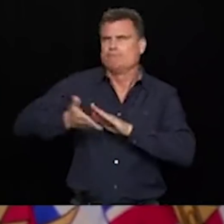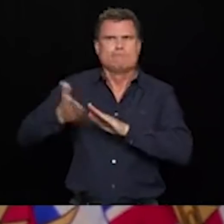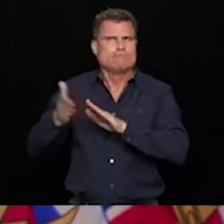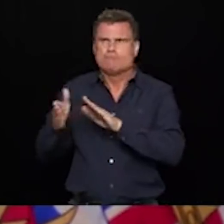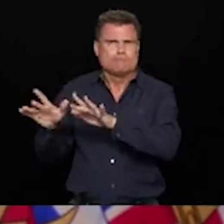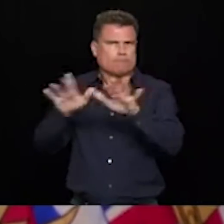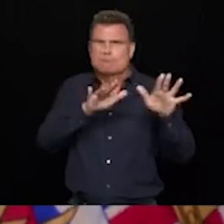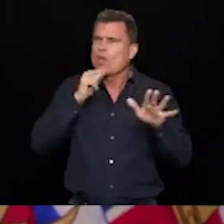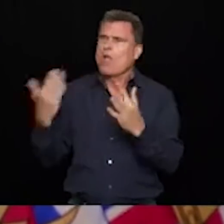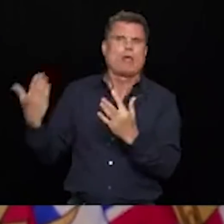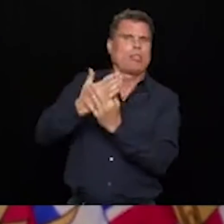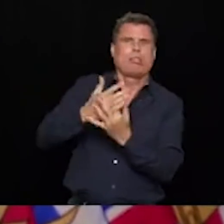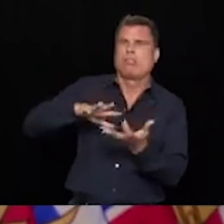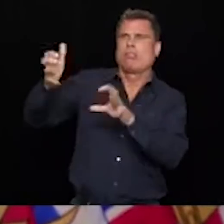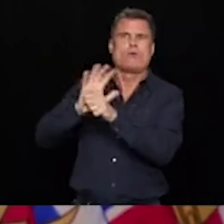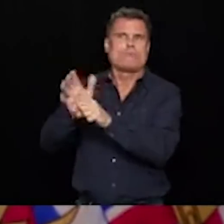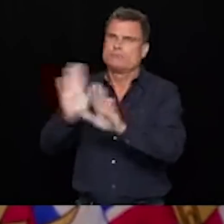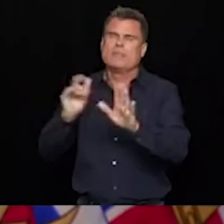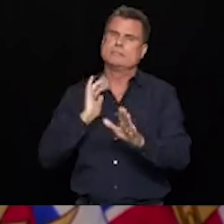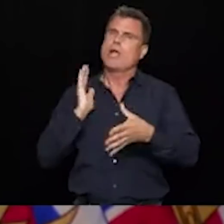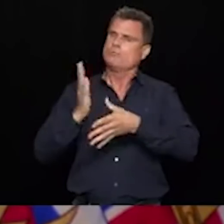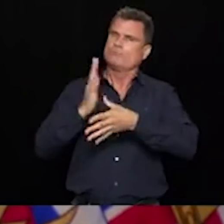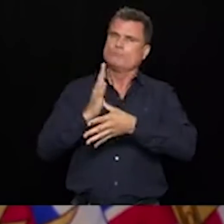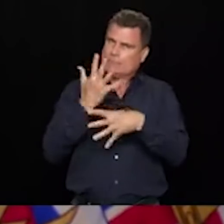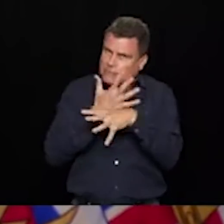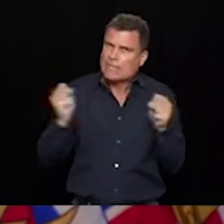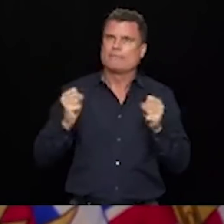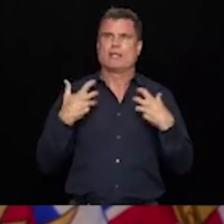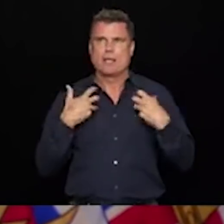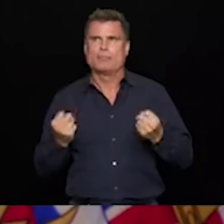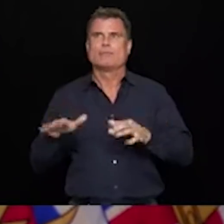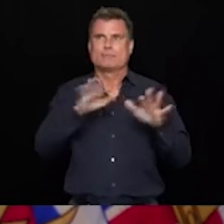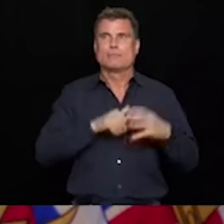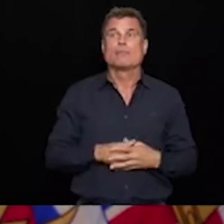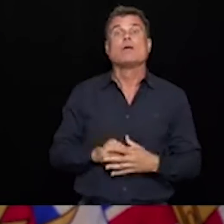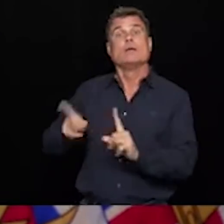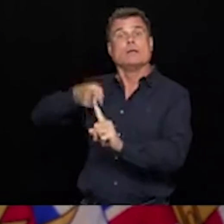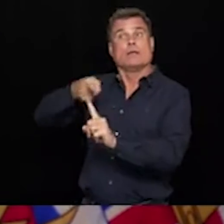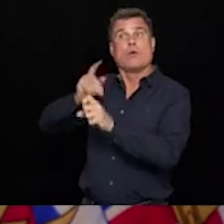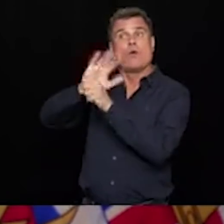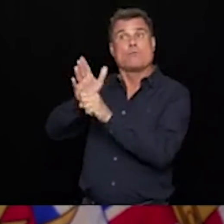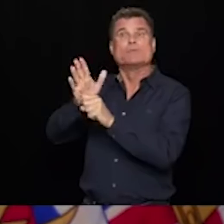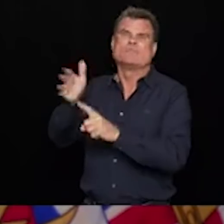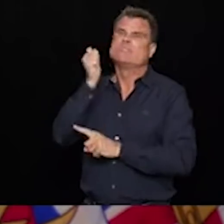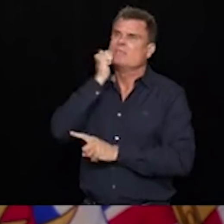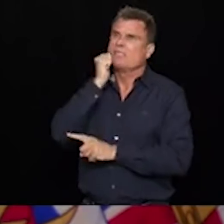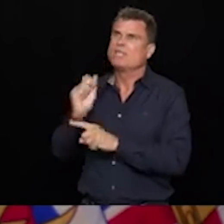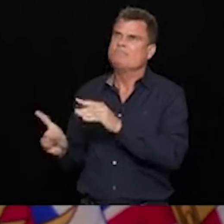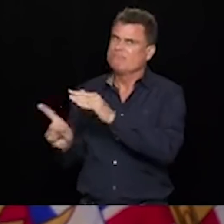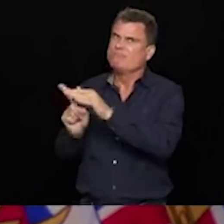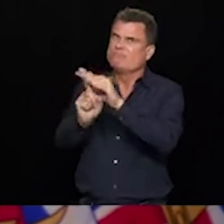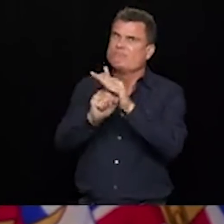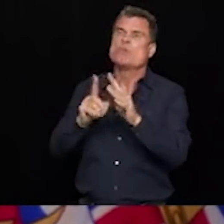As has been done since the start of this pandemic, a daily COVID-19 update will be provided, Monday to Friday, to keep everyone in BC